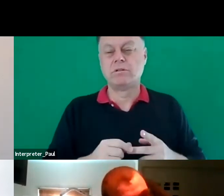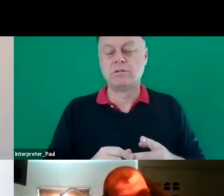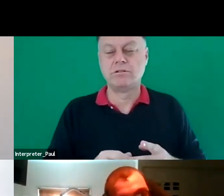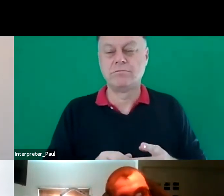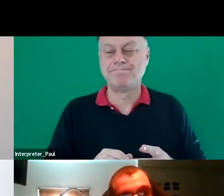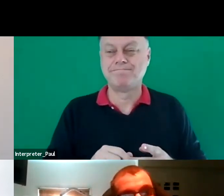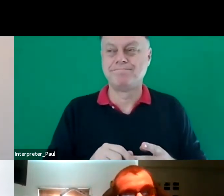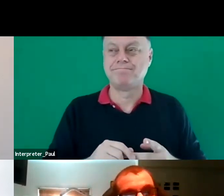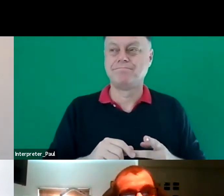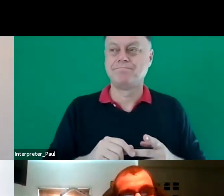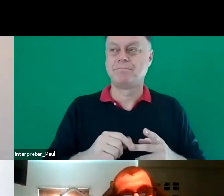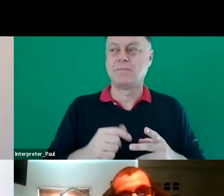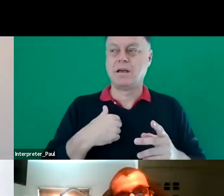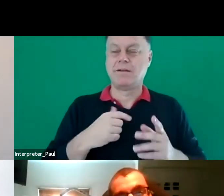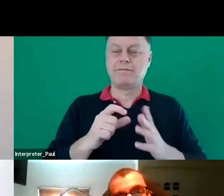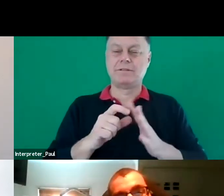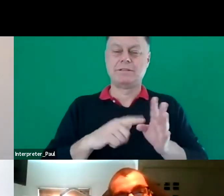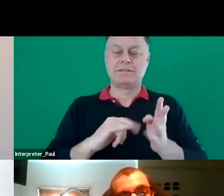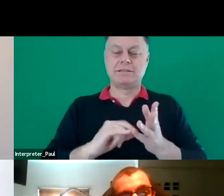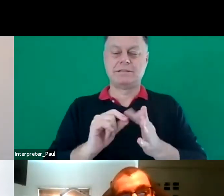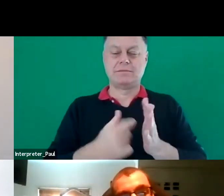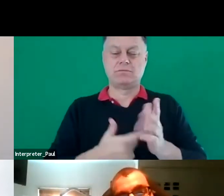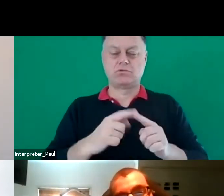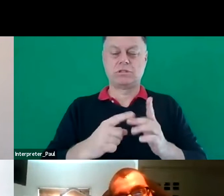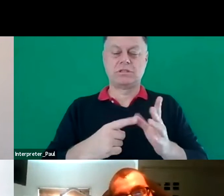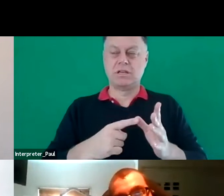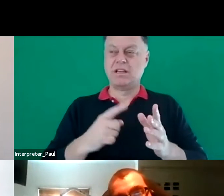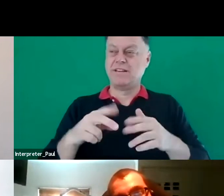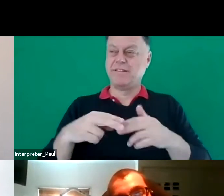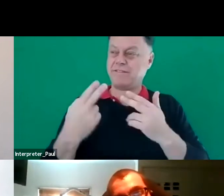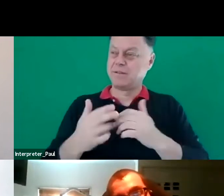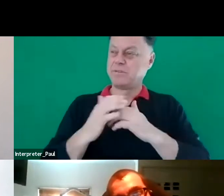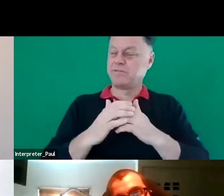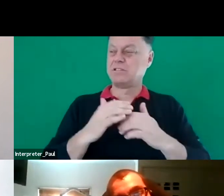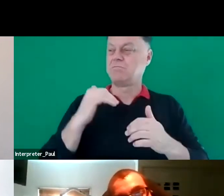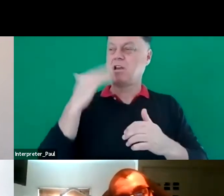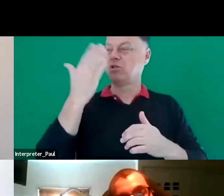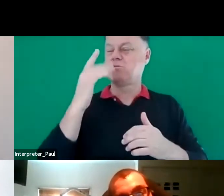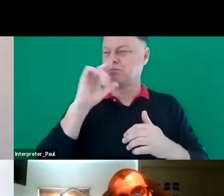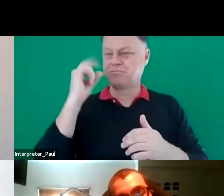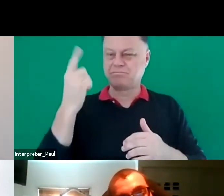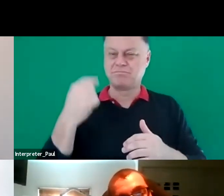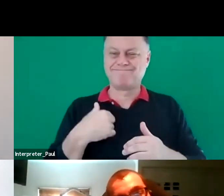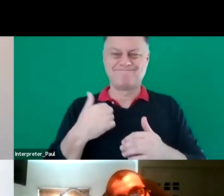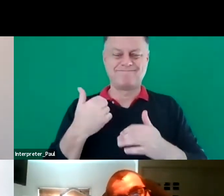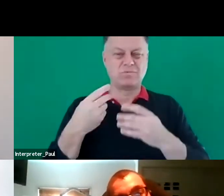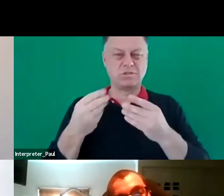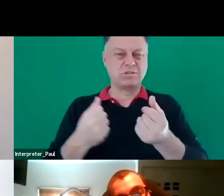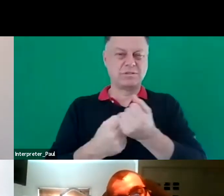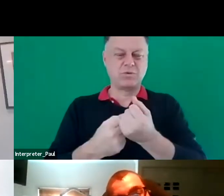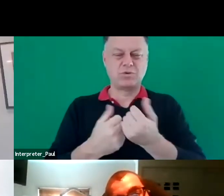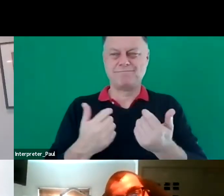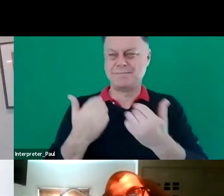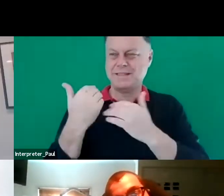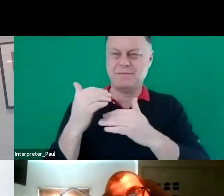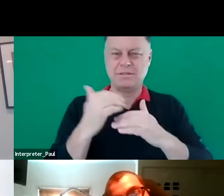awareness of my dyspraxia amongst family and friends throughout high school, which meant there was limited resources for me to overcome